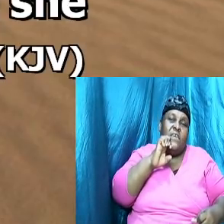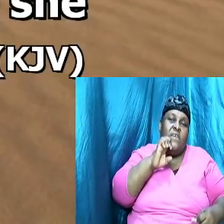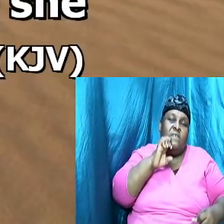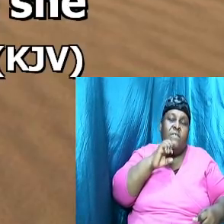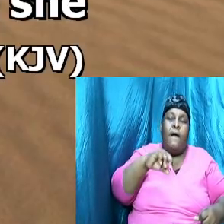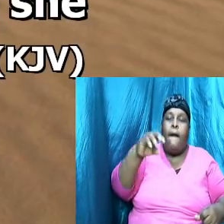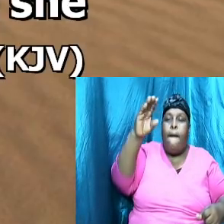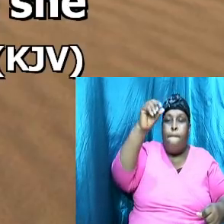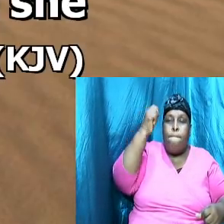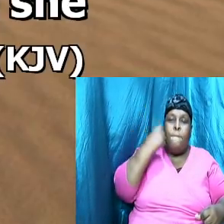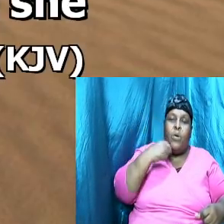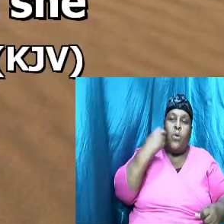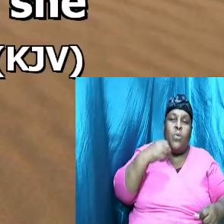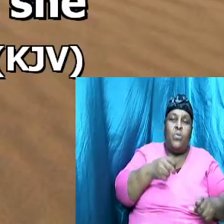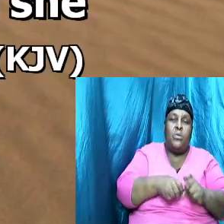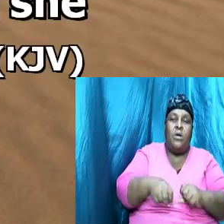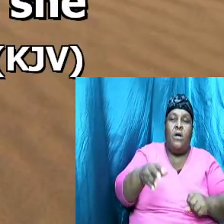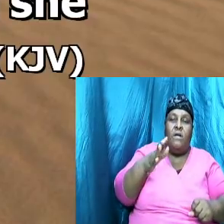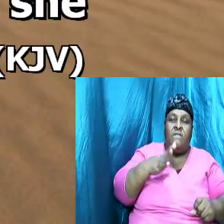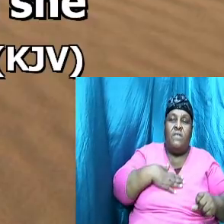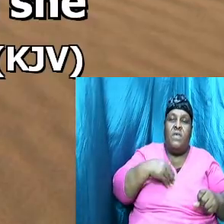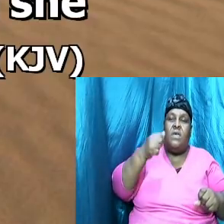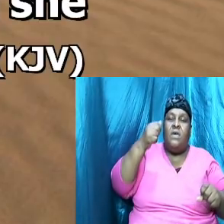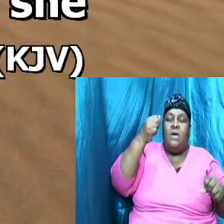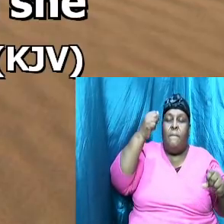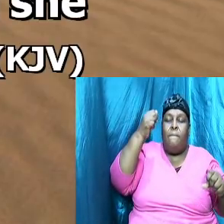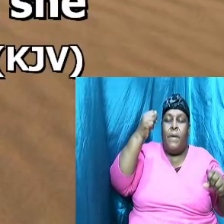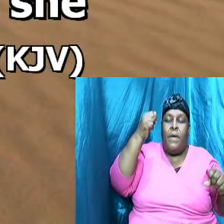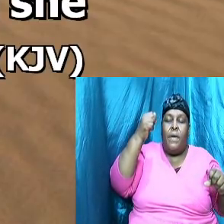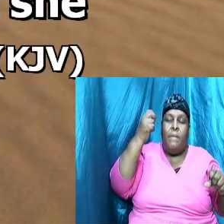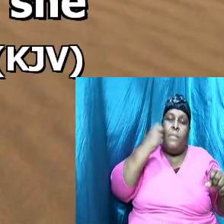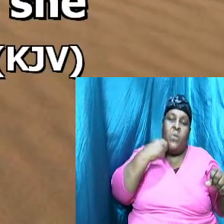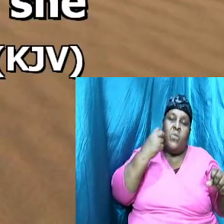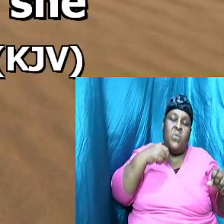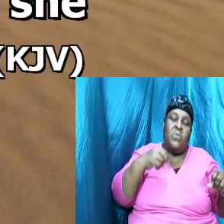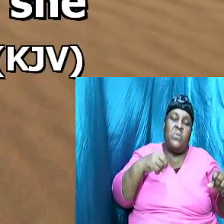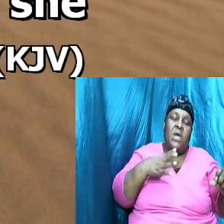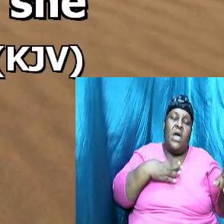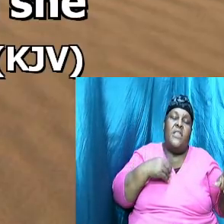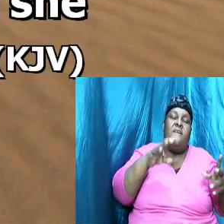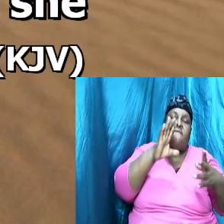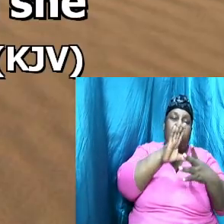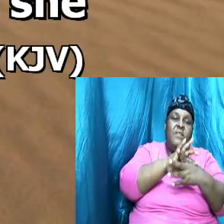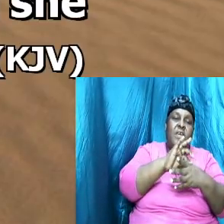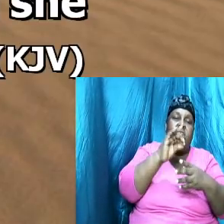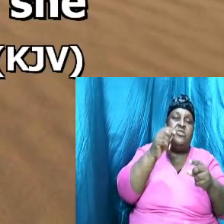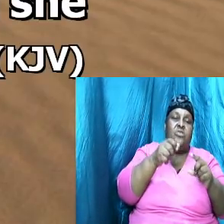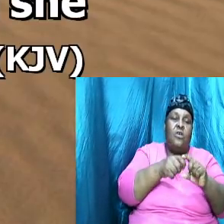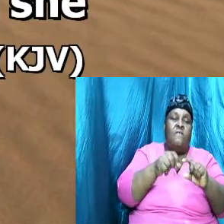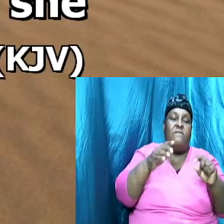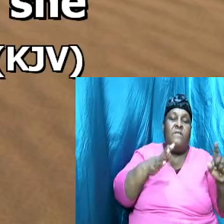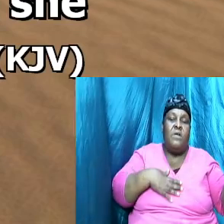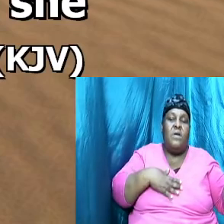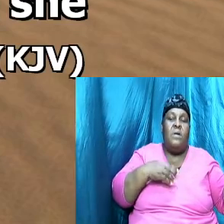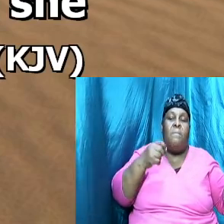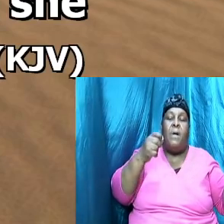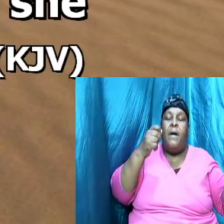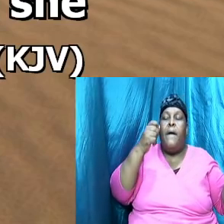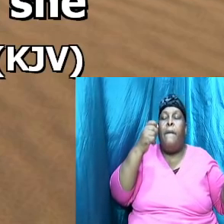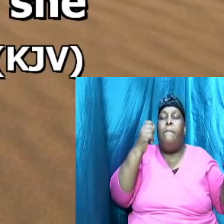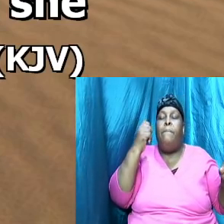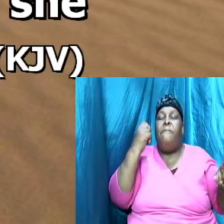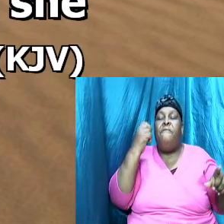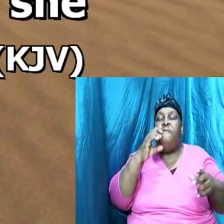flesh of my flesh bone of my bone